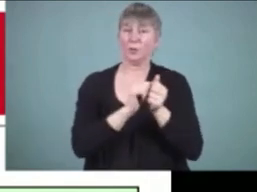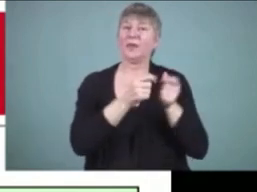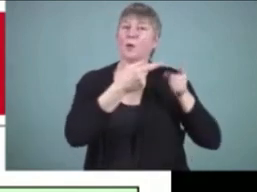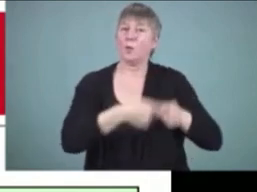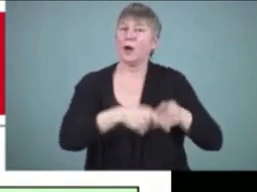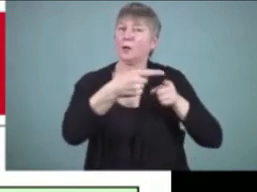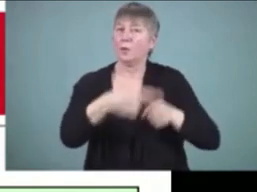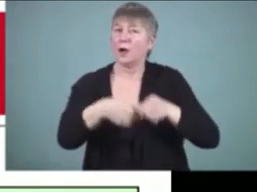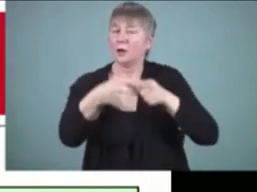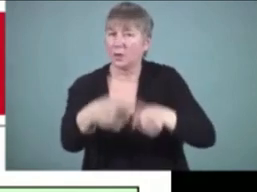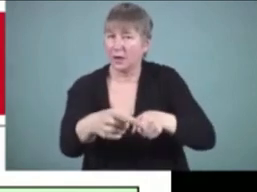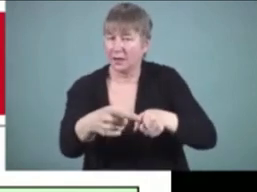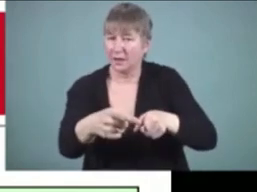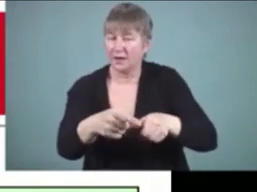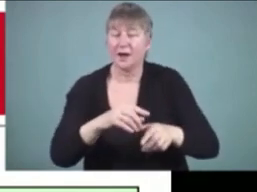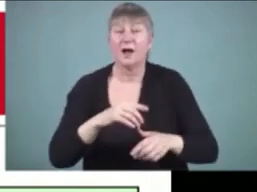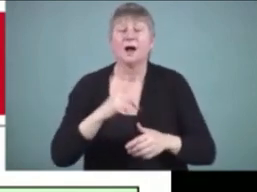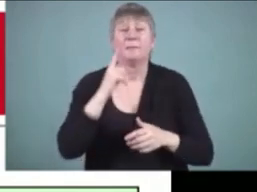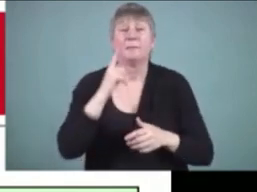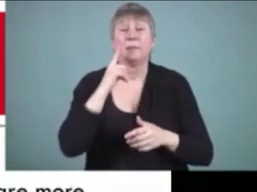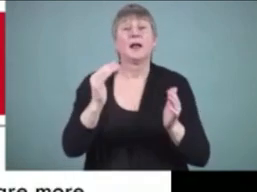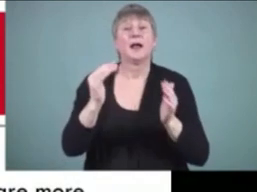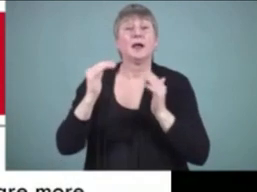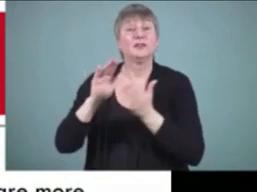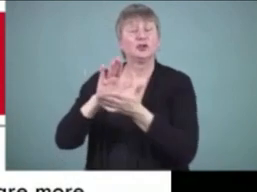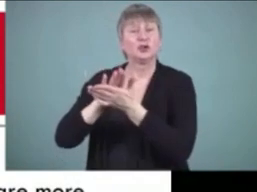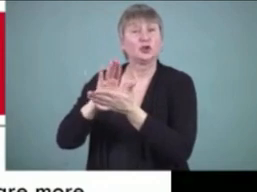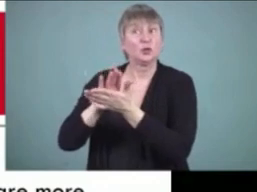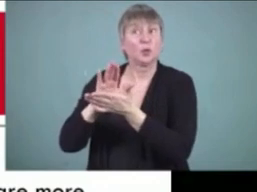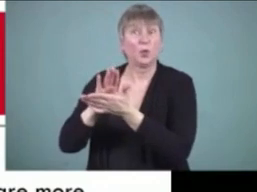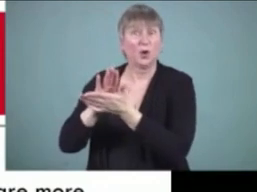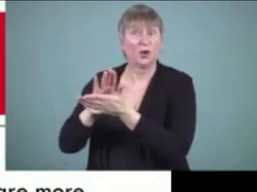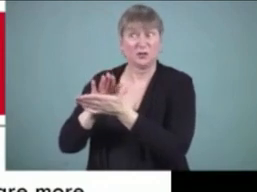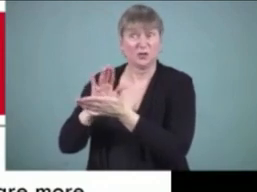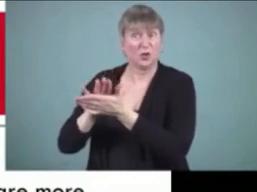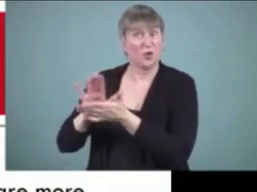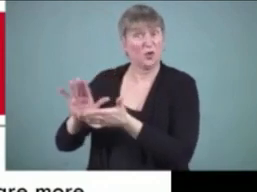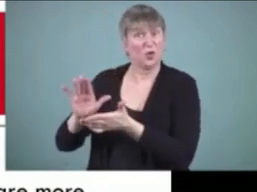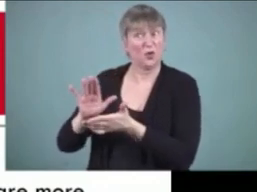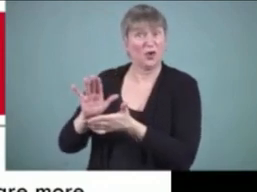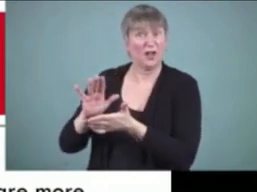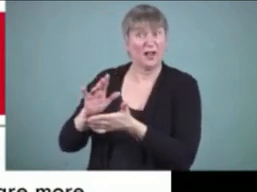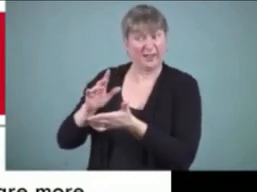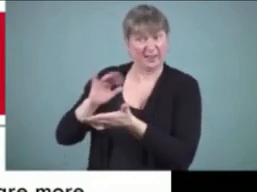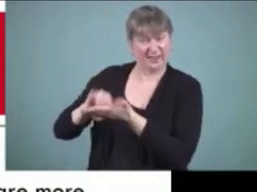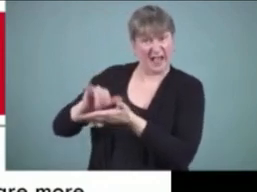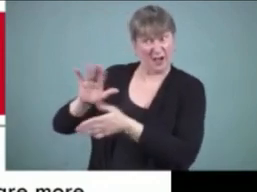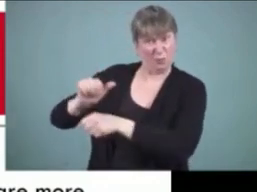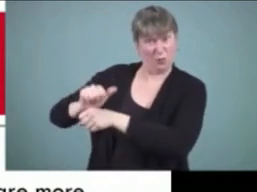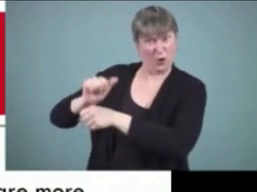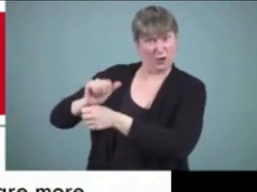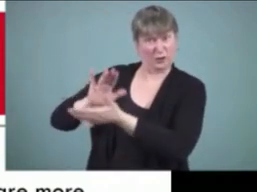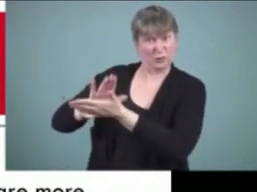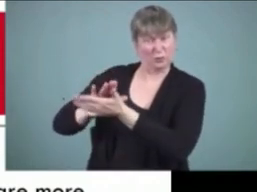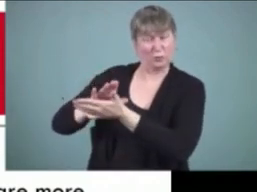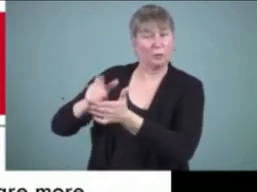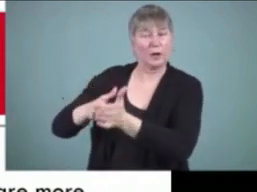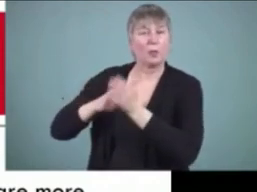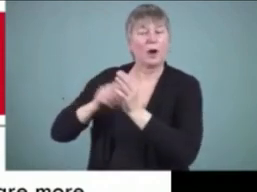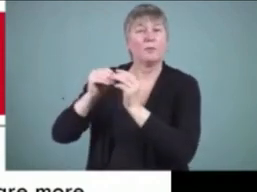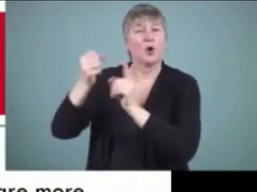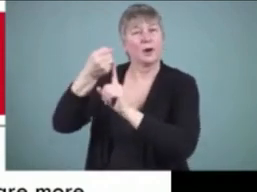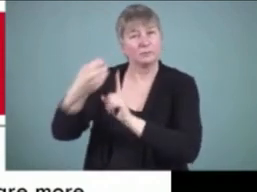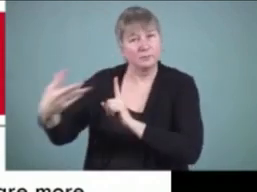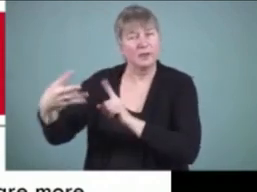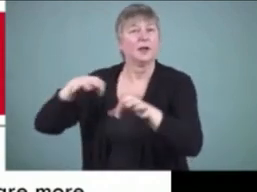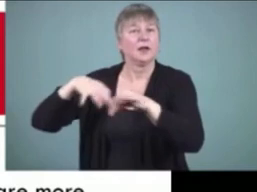school lives in the next slide you'll see that school lives in the land of expository text only what typically happens is